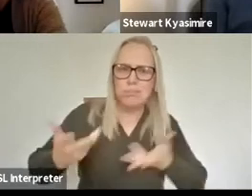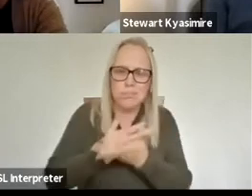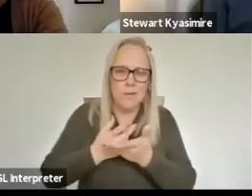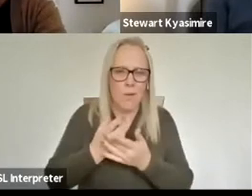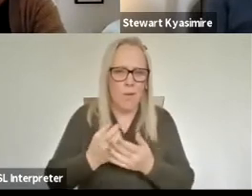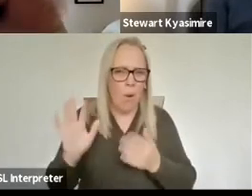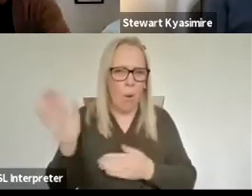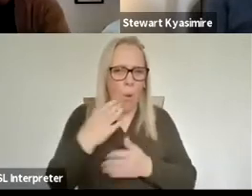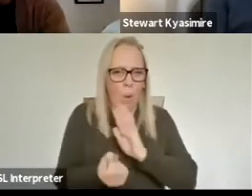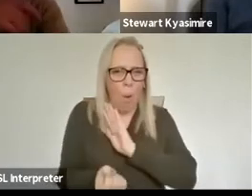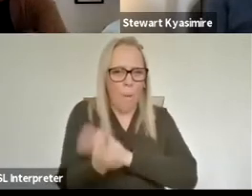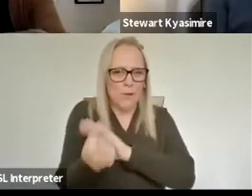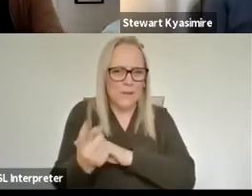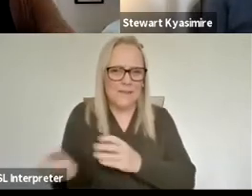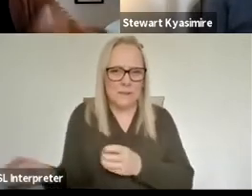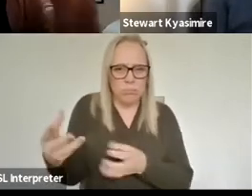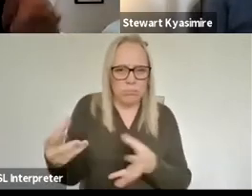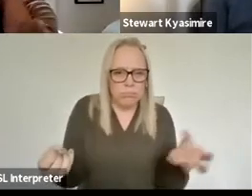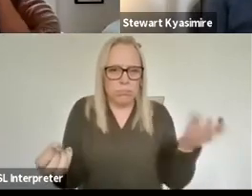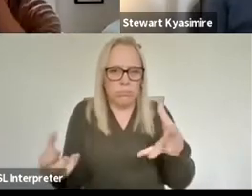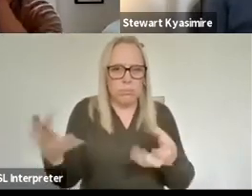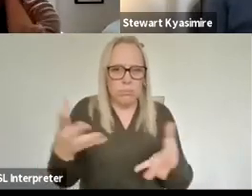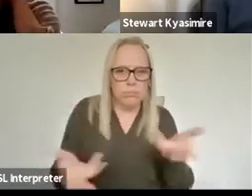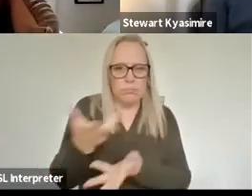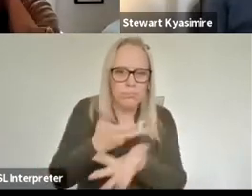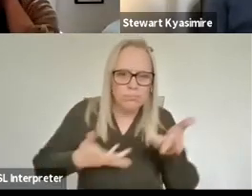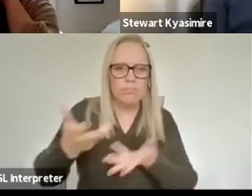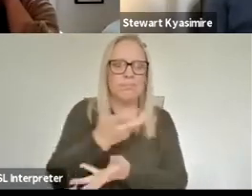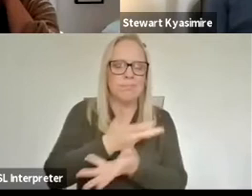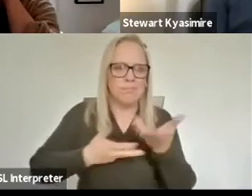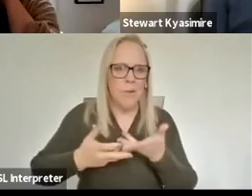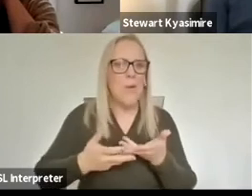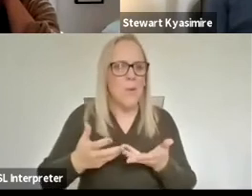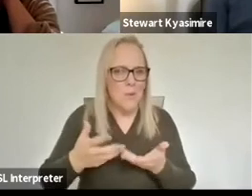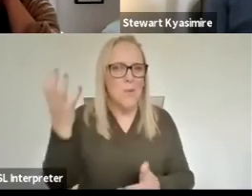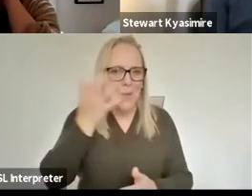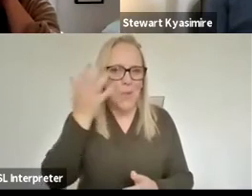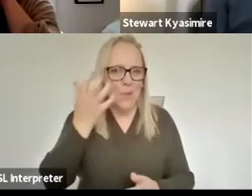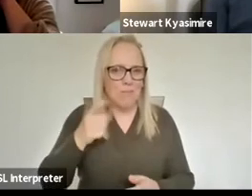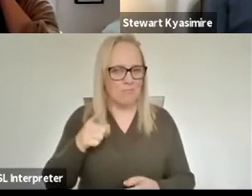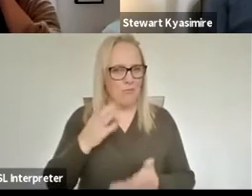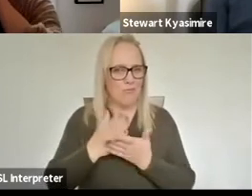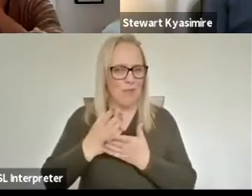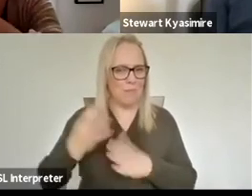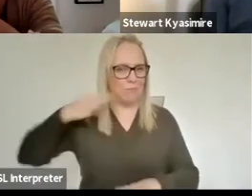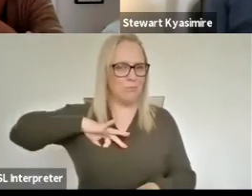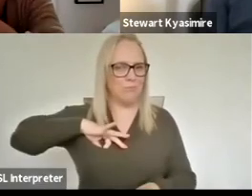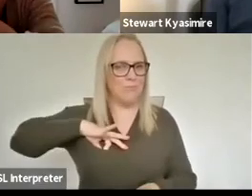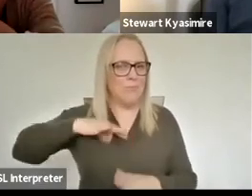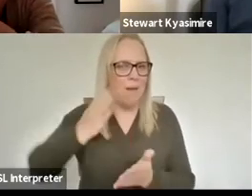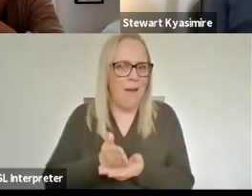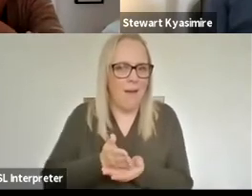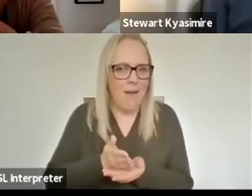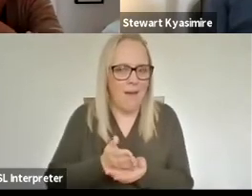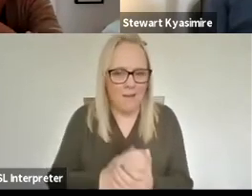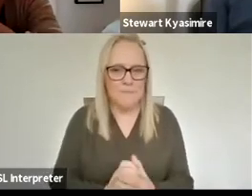involved than in the usual process so this this we all felt was something that we gained uh and then eventually